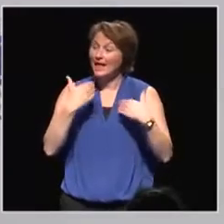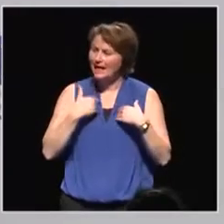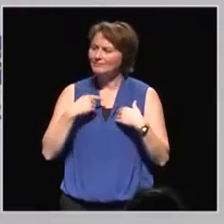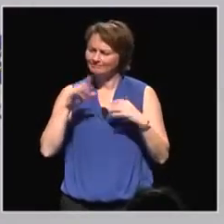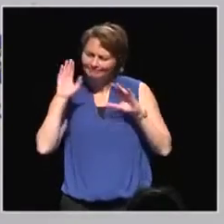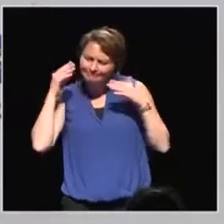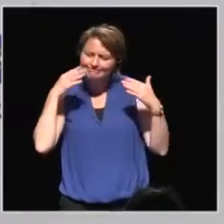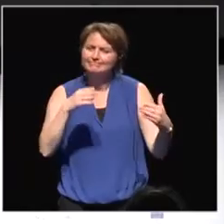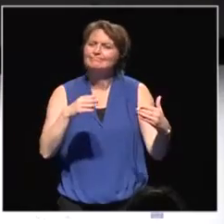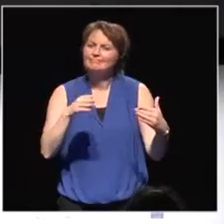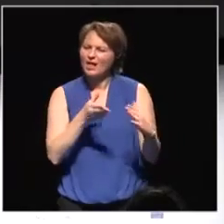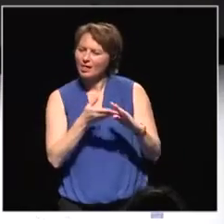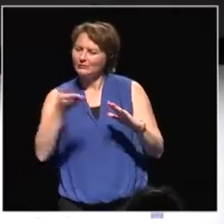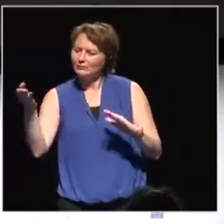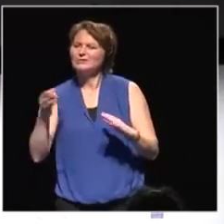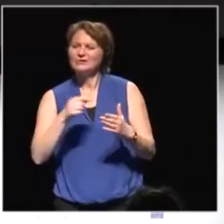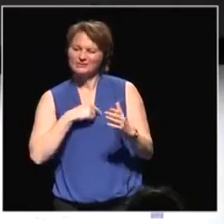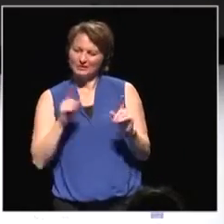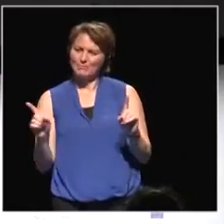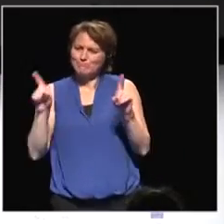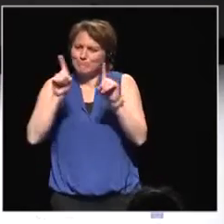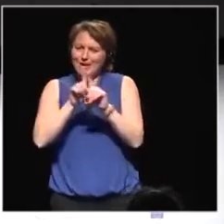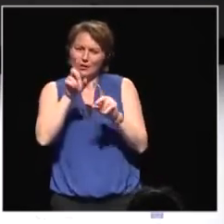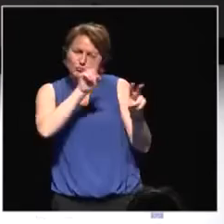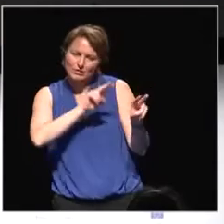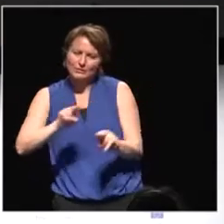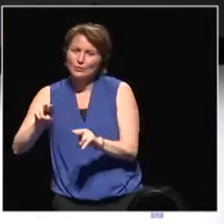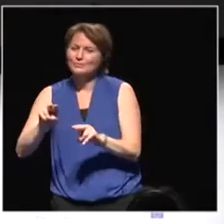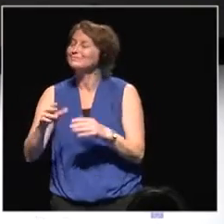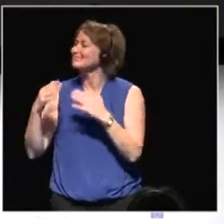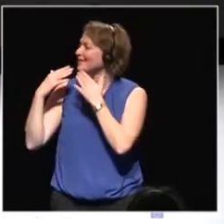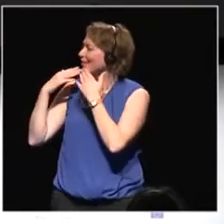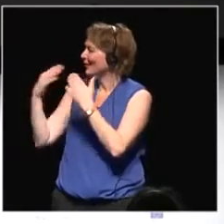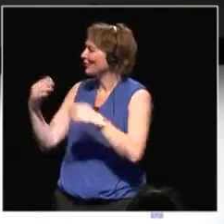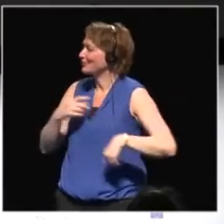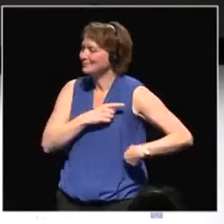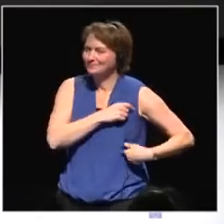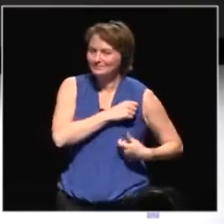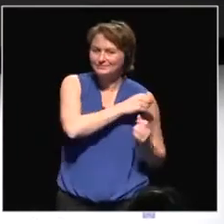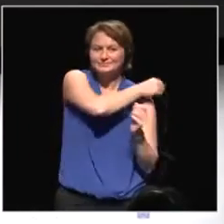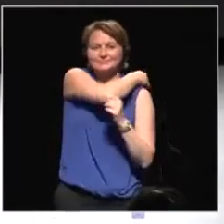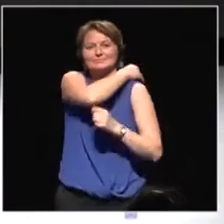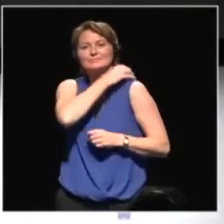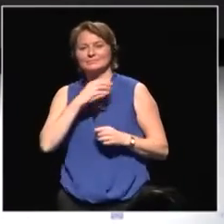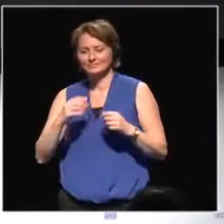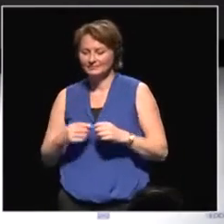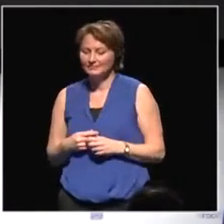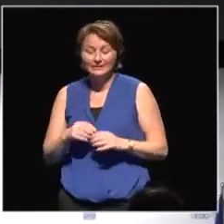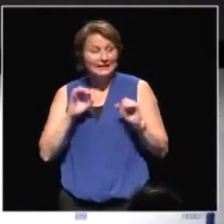yours. Thanks. Do I have a mechanism for the slides?